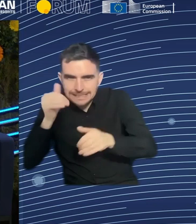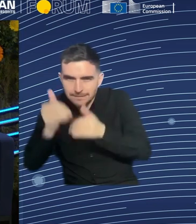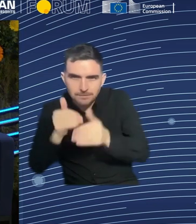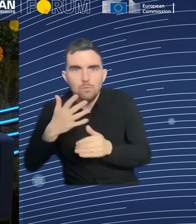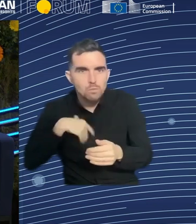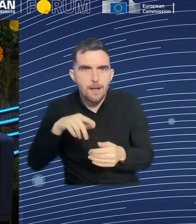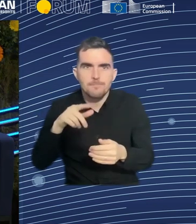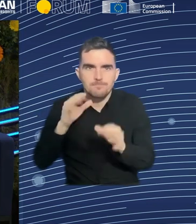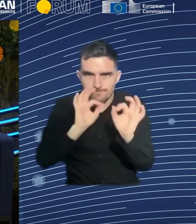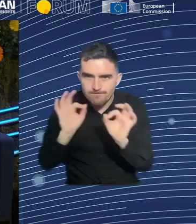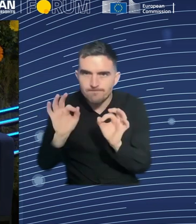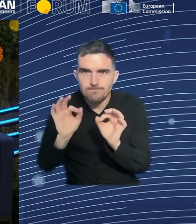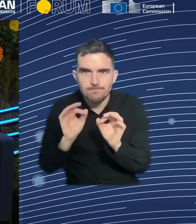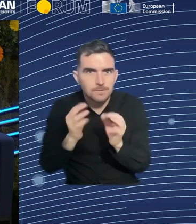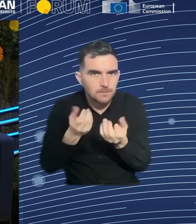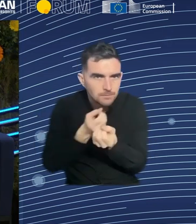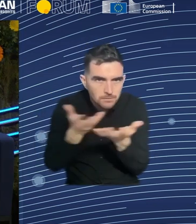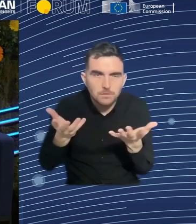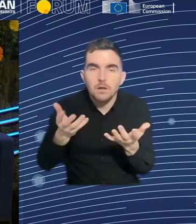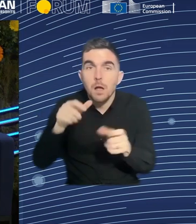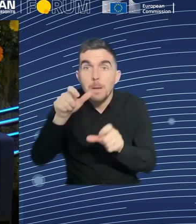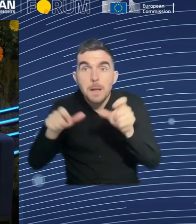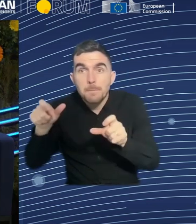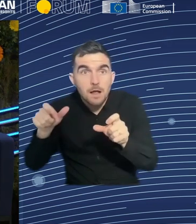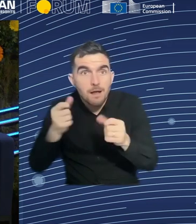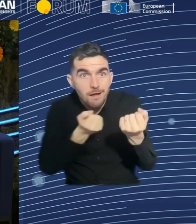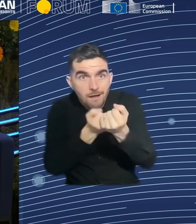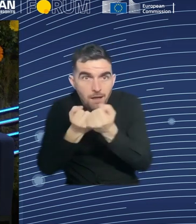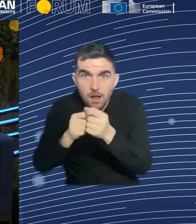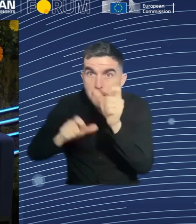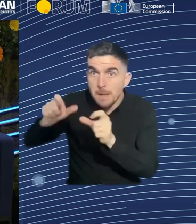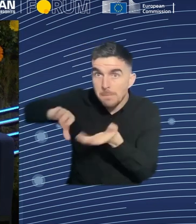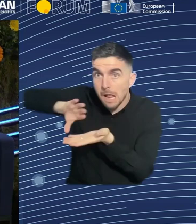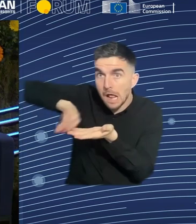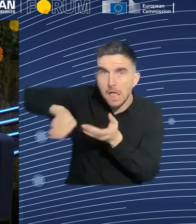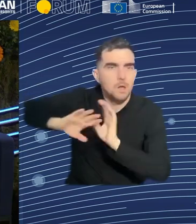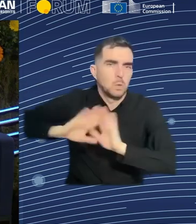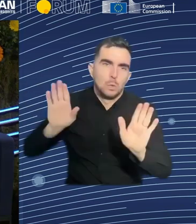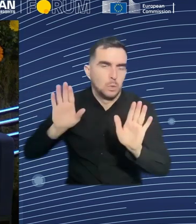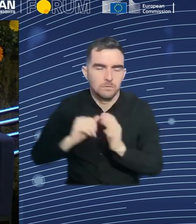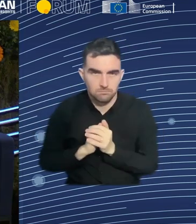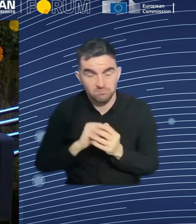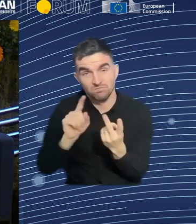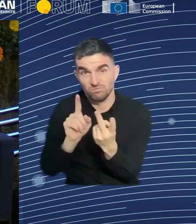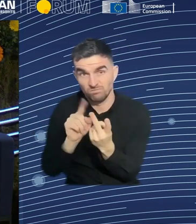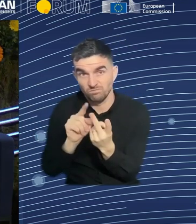possibilities for upskilling in Germany. We have a lot of,